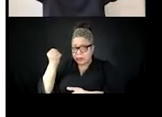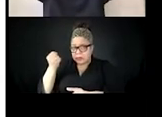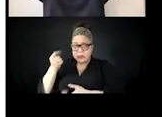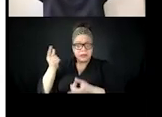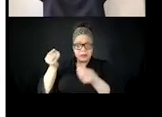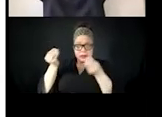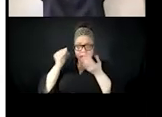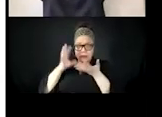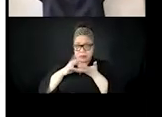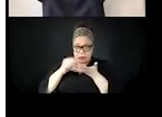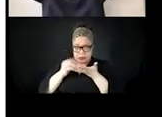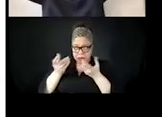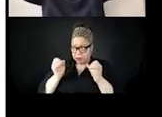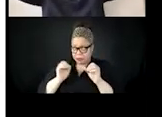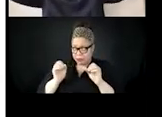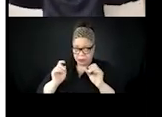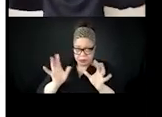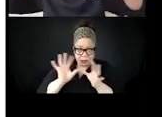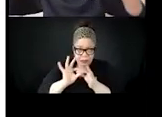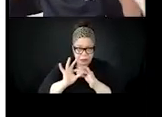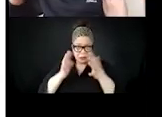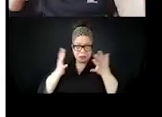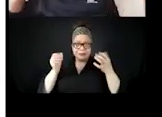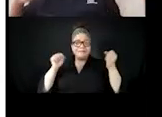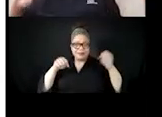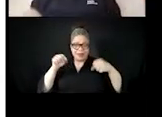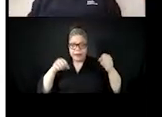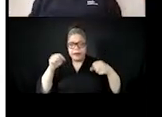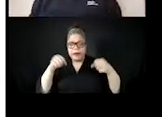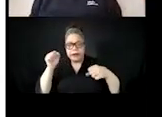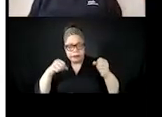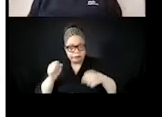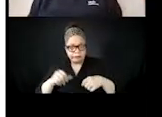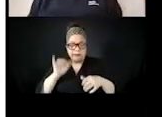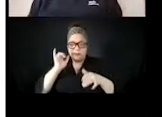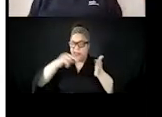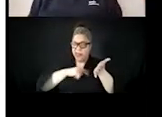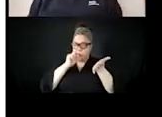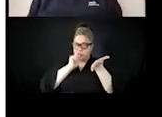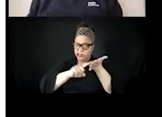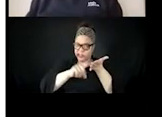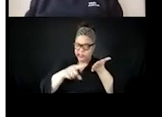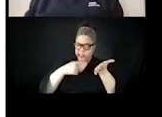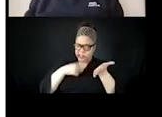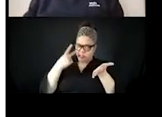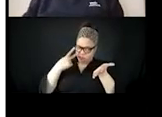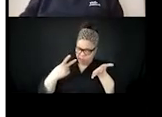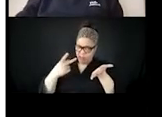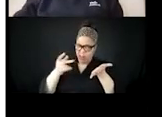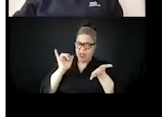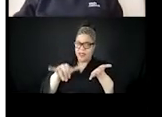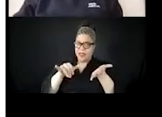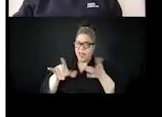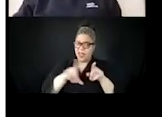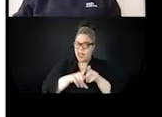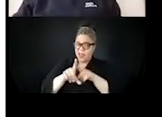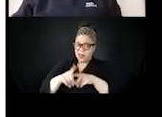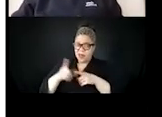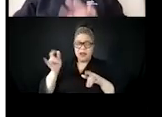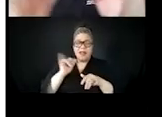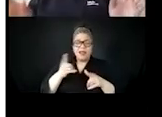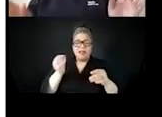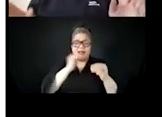as well. Um, yeah. Like the lies really are able to run around the world and through time and space